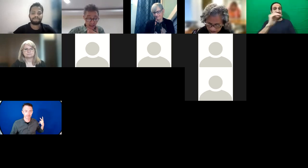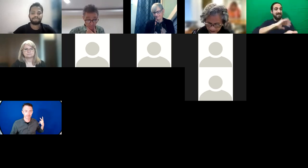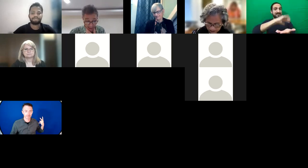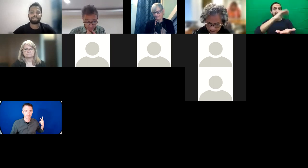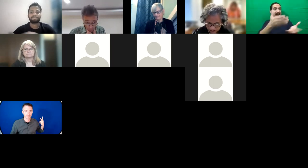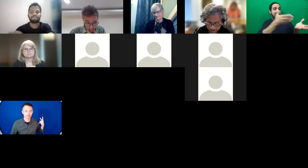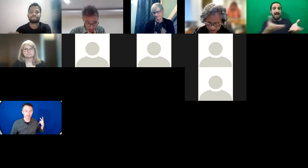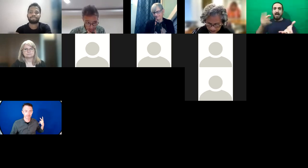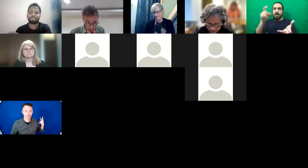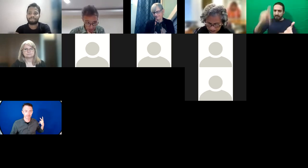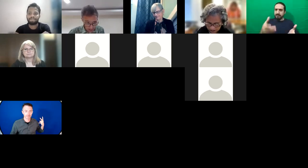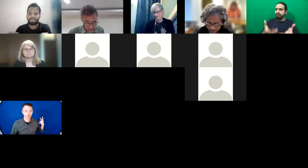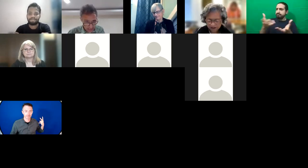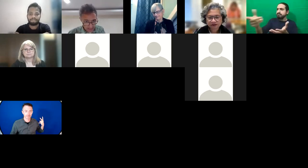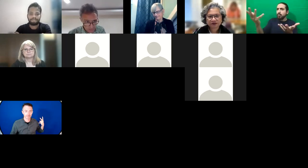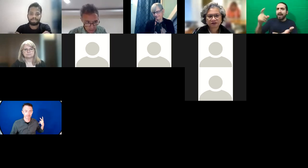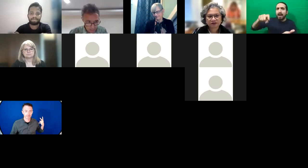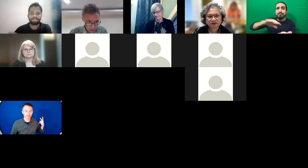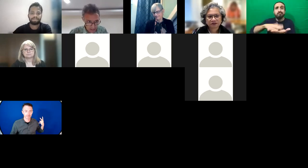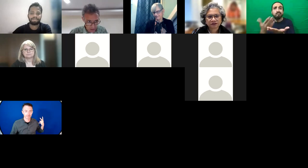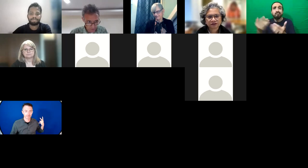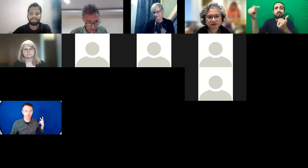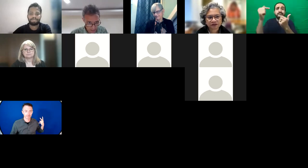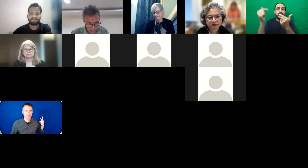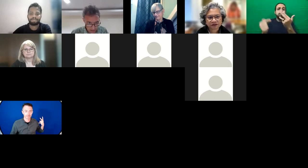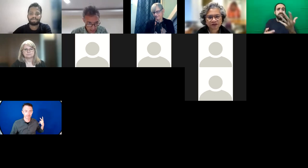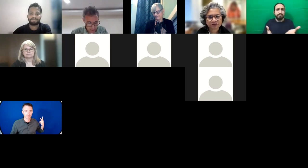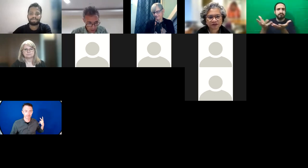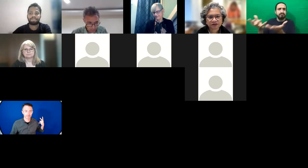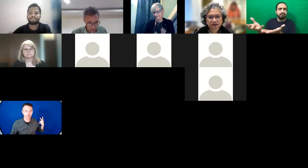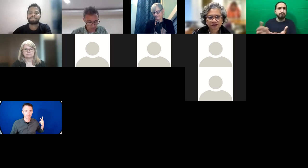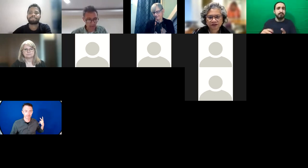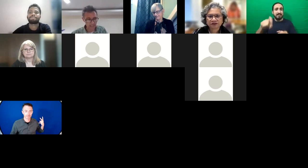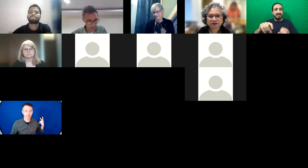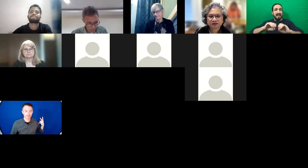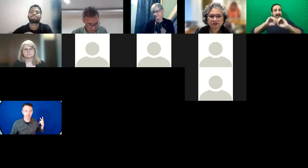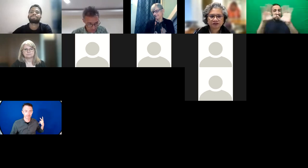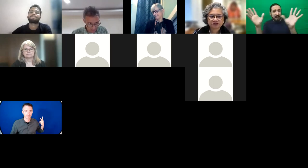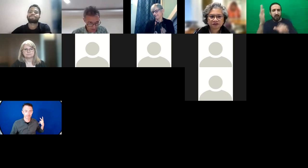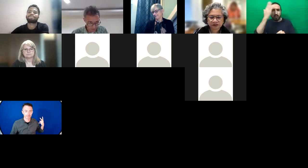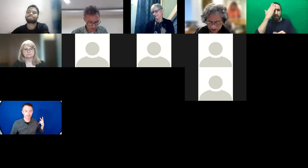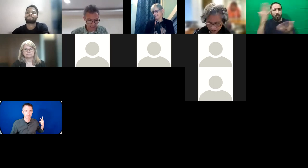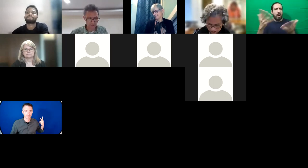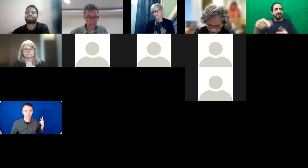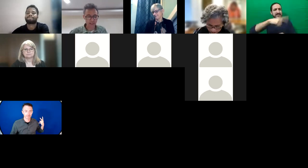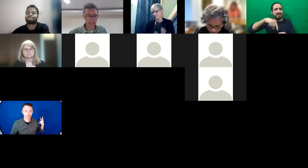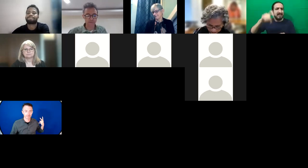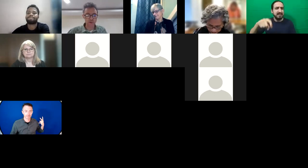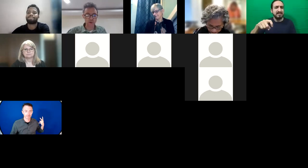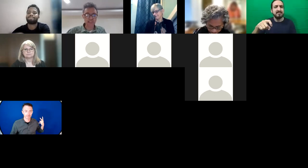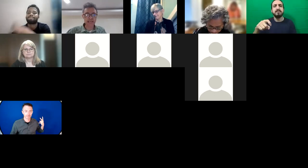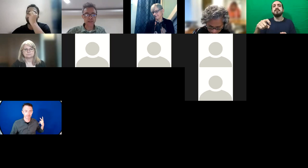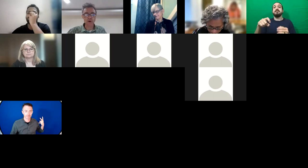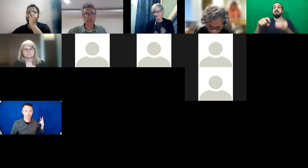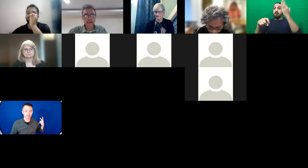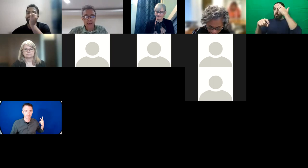And then if we have those kinds of clear targets, then it's much, much easier for us to build project pipelines and to raise funds for those activities. So that's the